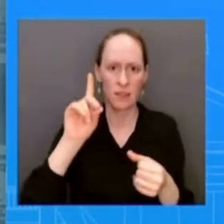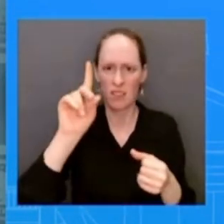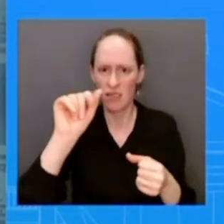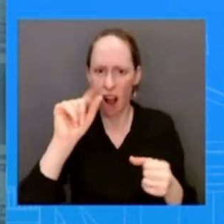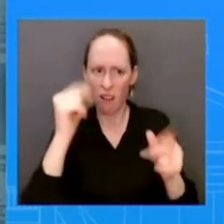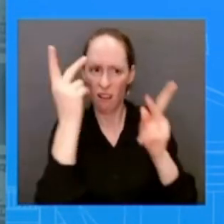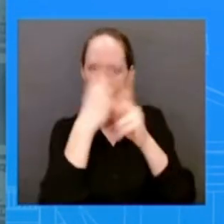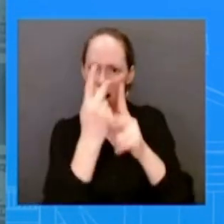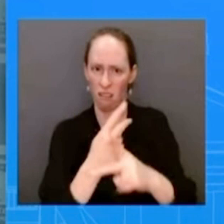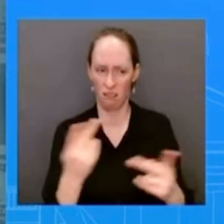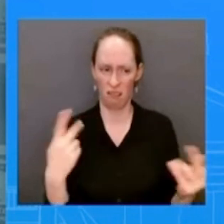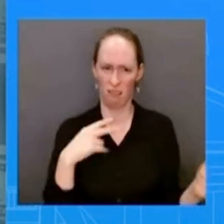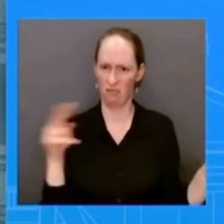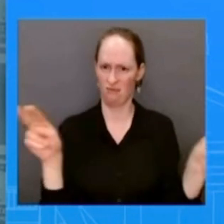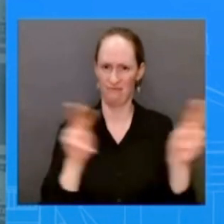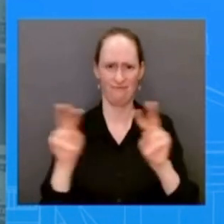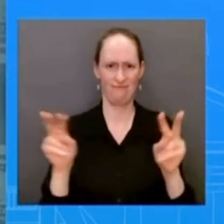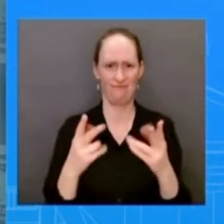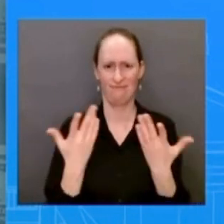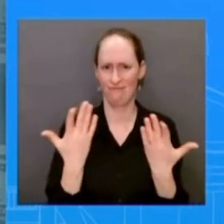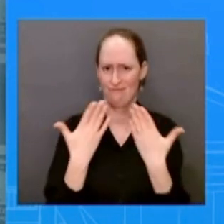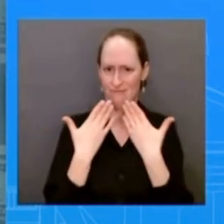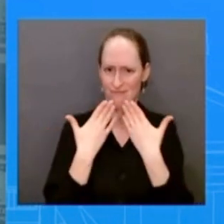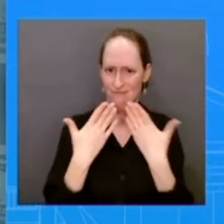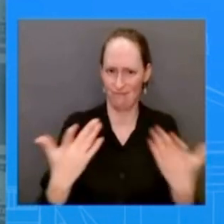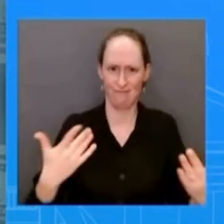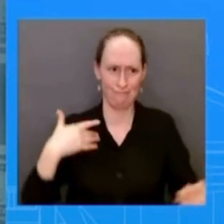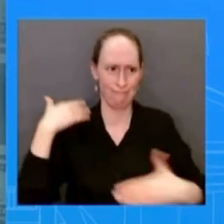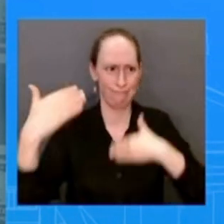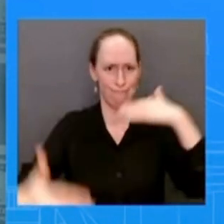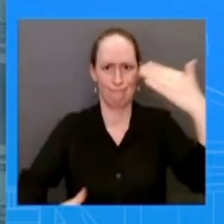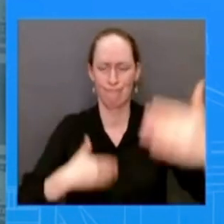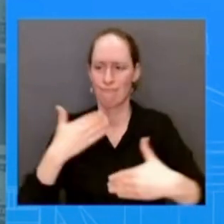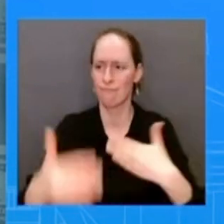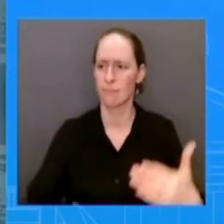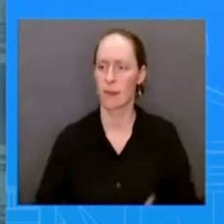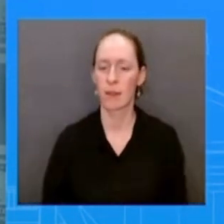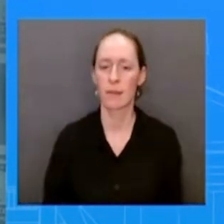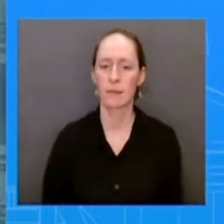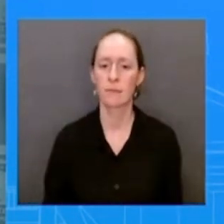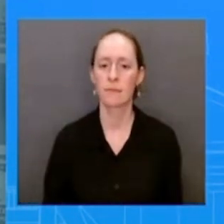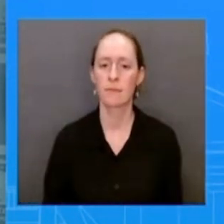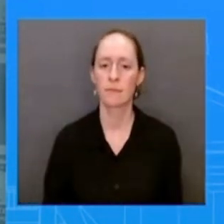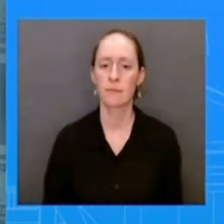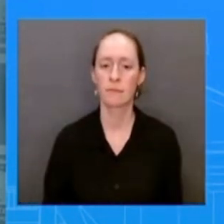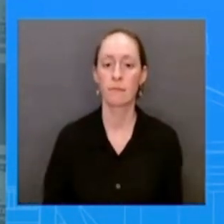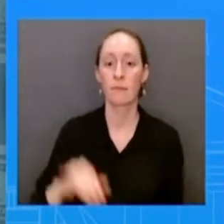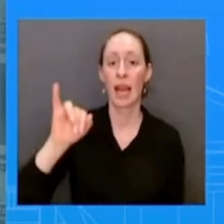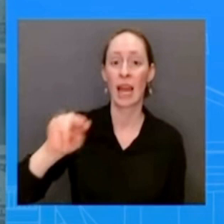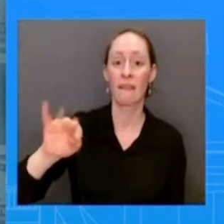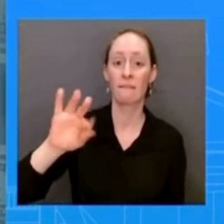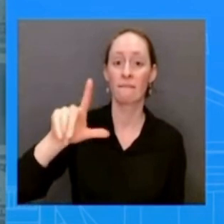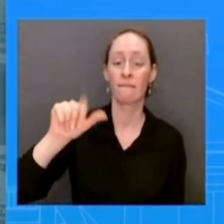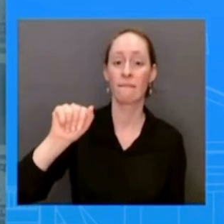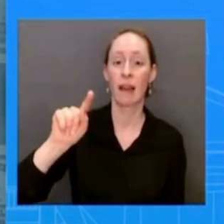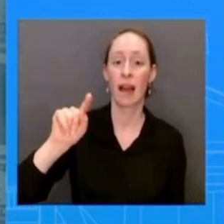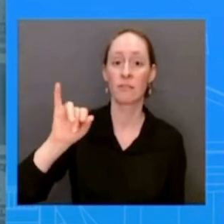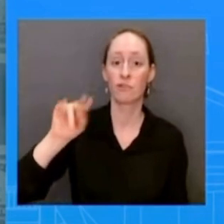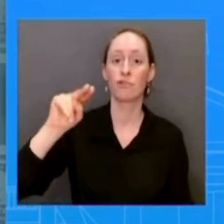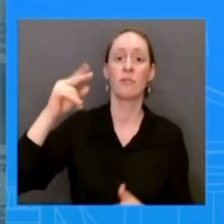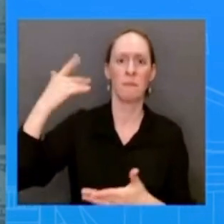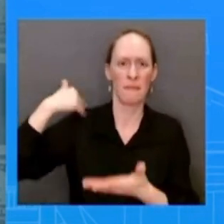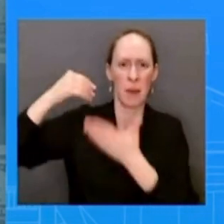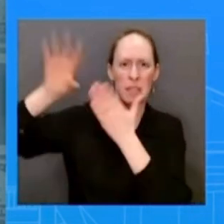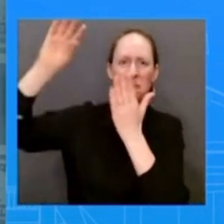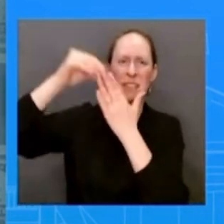working we're seeing inflation started to to moderate uh inflation has come down than where it was almost a year ago if you look at it